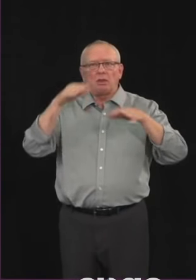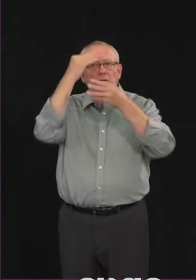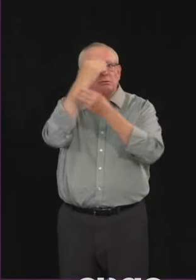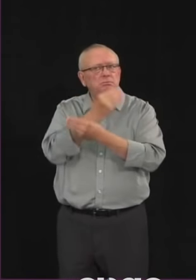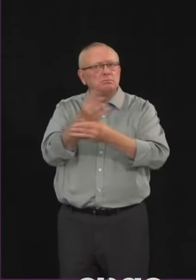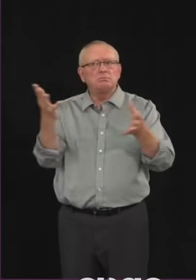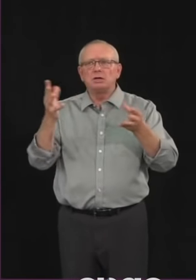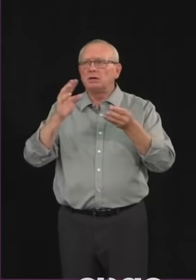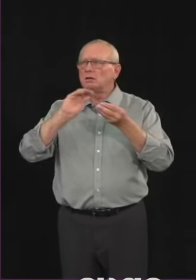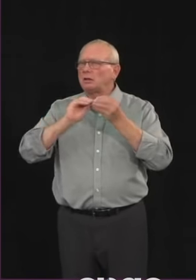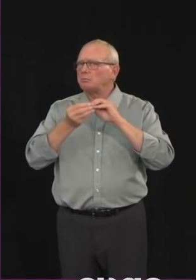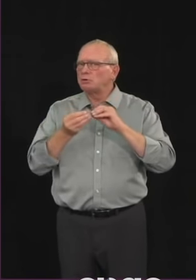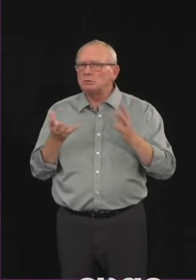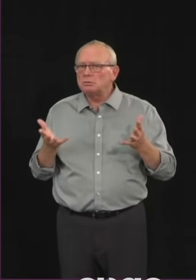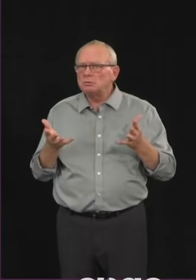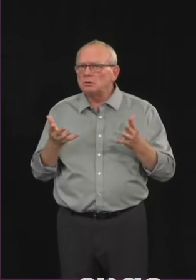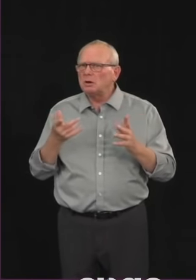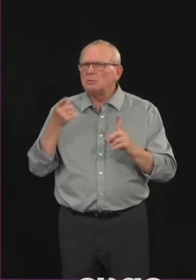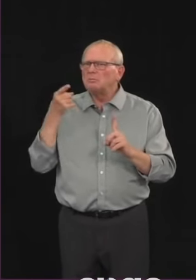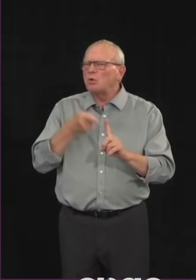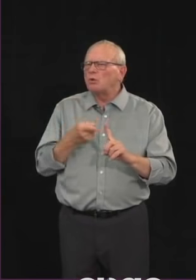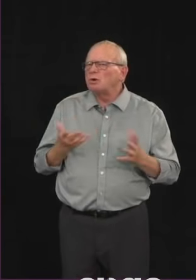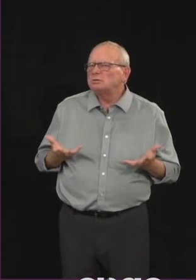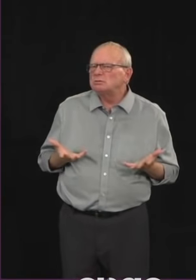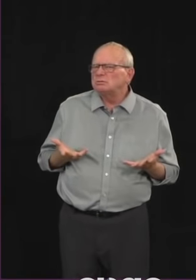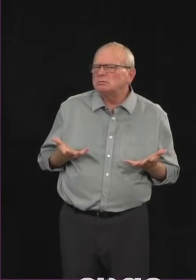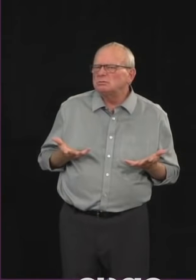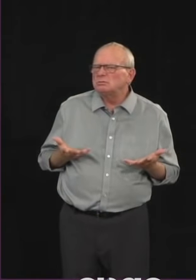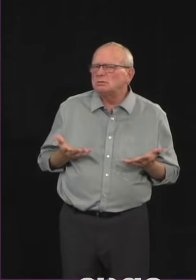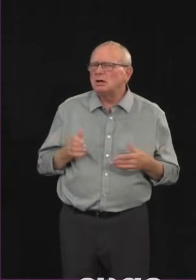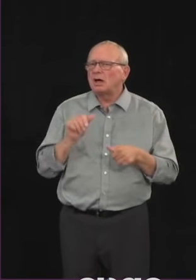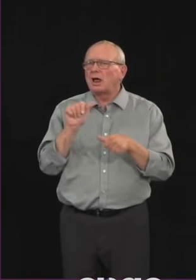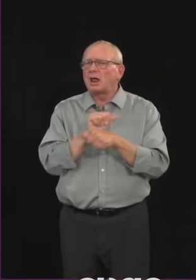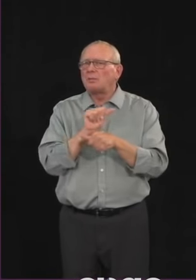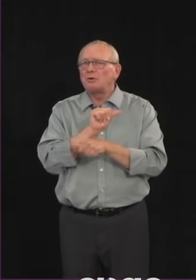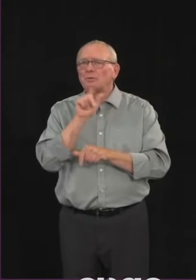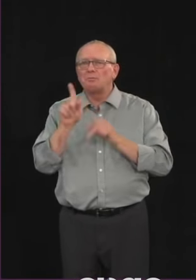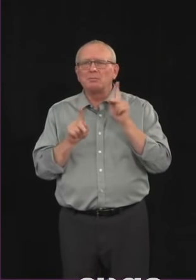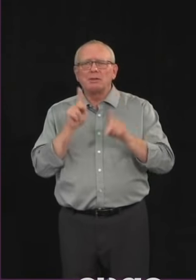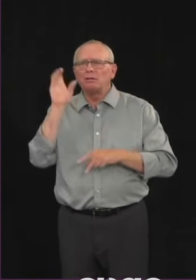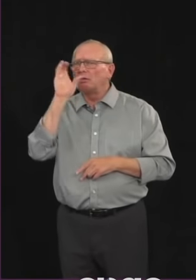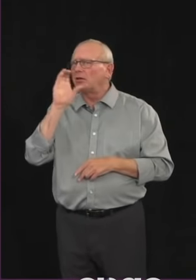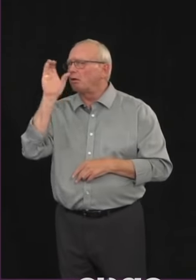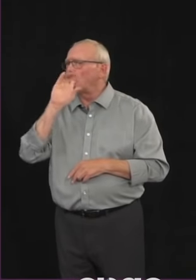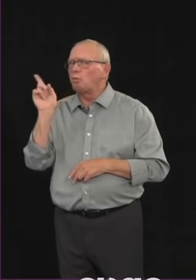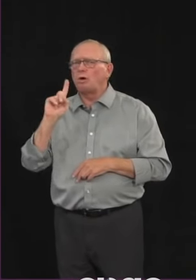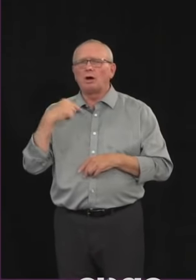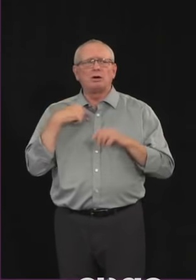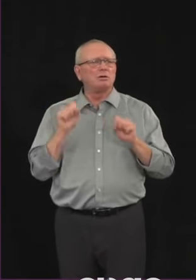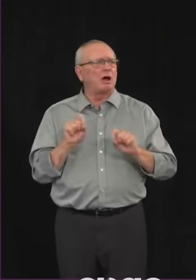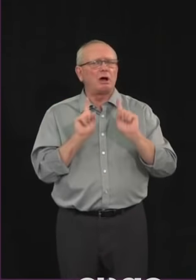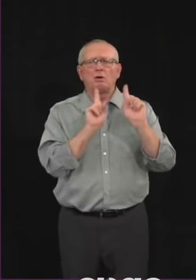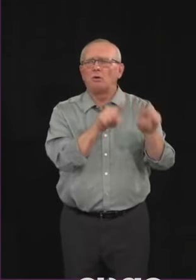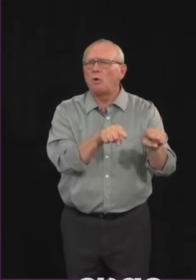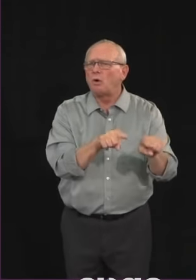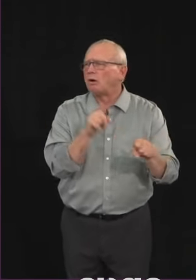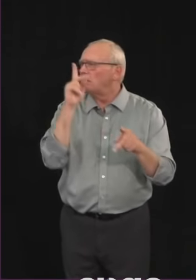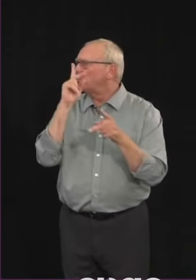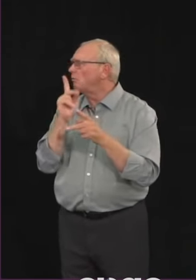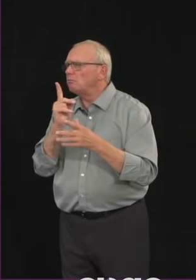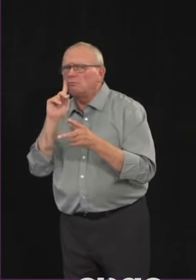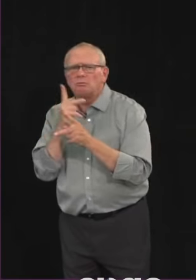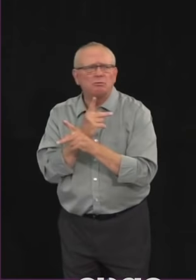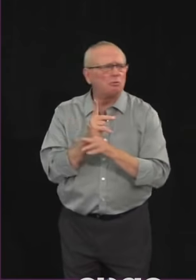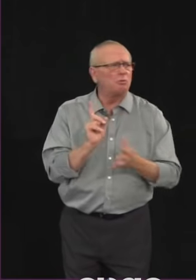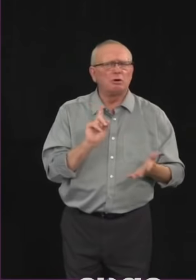Albertans don't know which pharmacies are offering it and have to call or drive around to figure that out themselves? And if it's meant to relieve pressure off of the AAK sites which